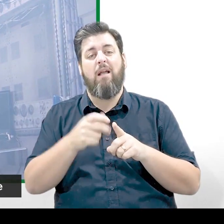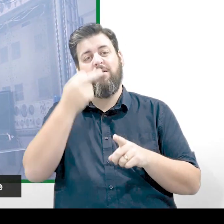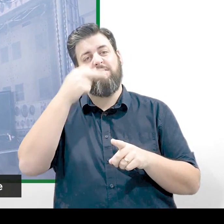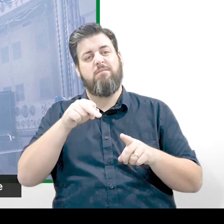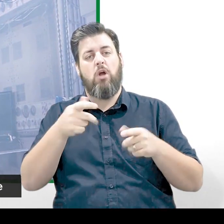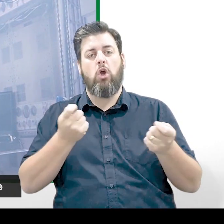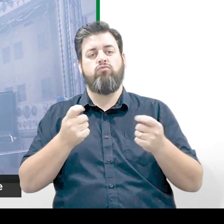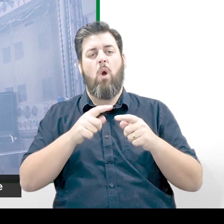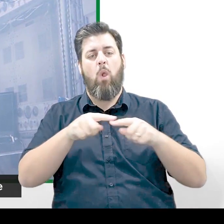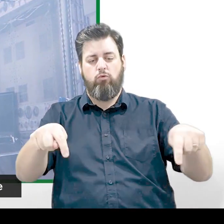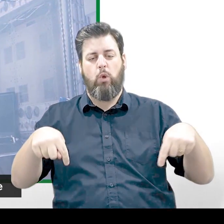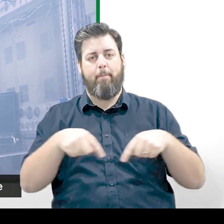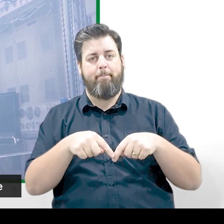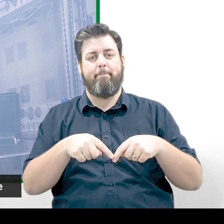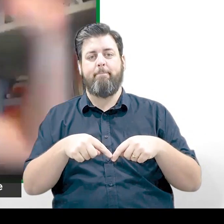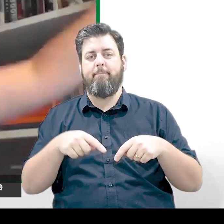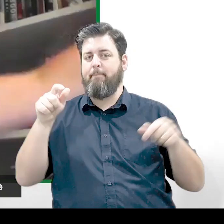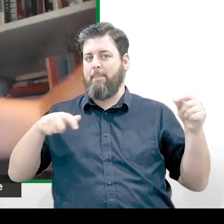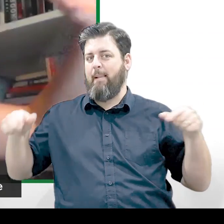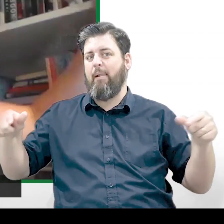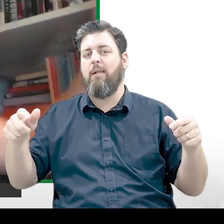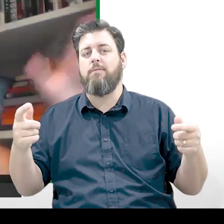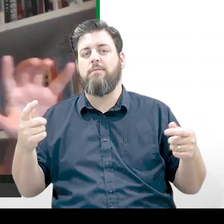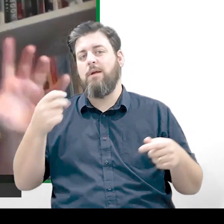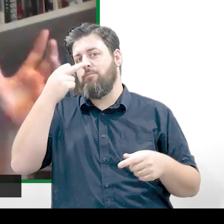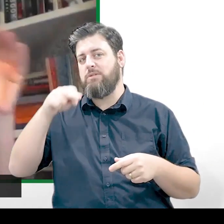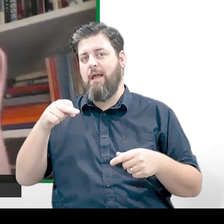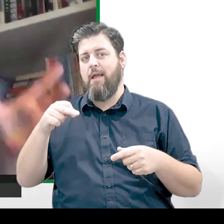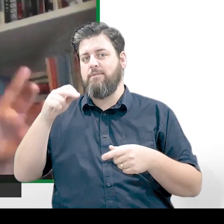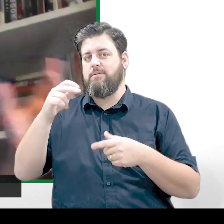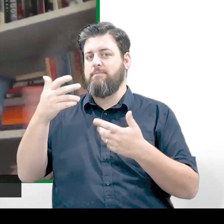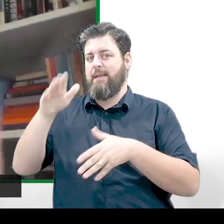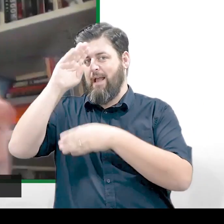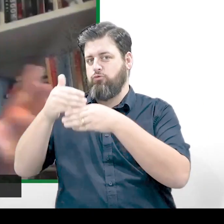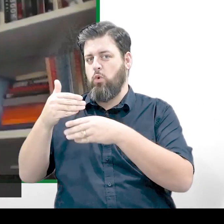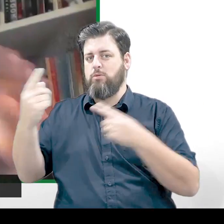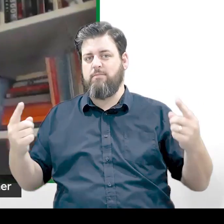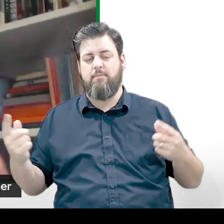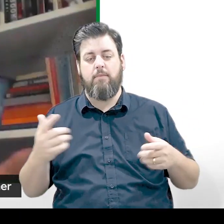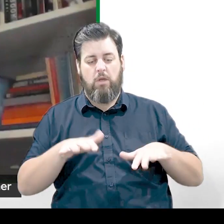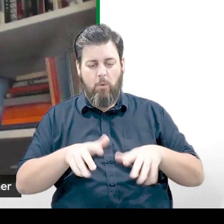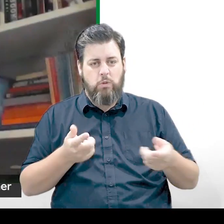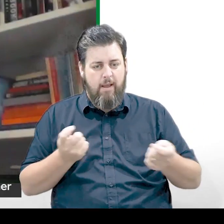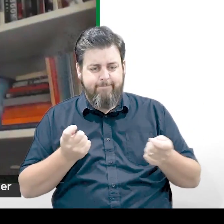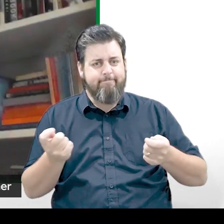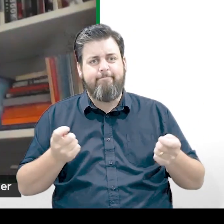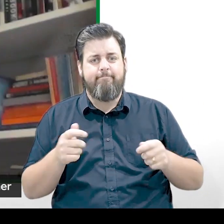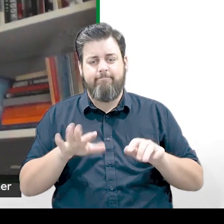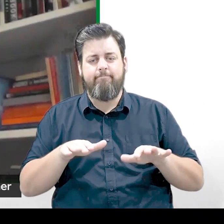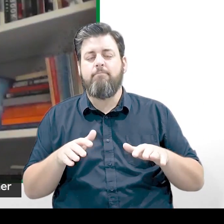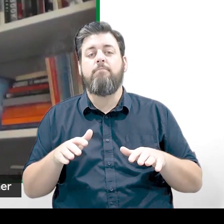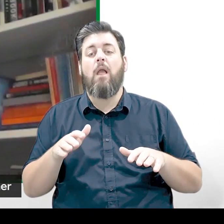room with people pretending to be astronauts and we'd have our computers that were how we controlled the spacecraft.